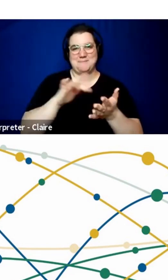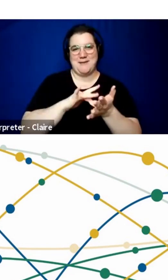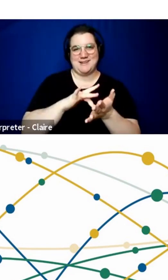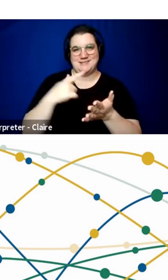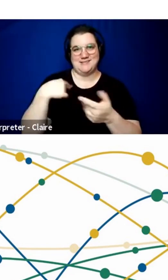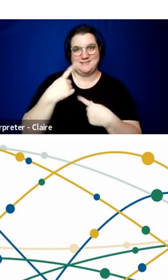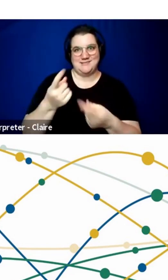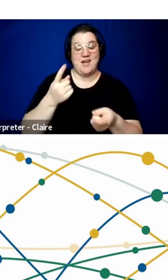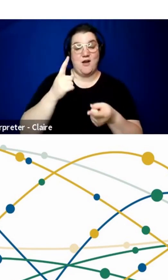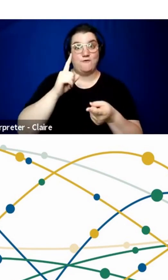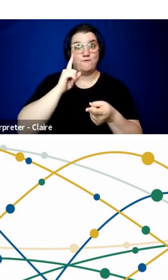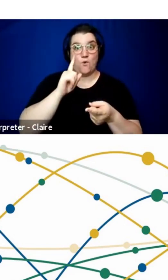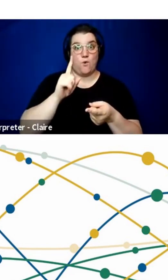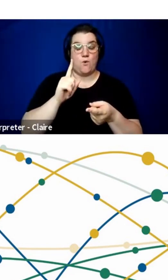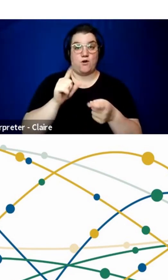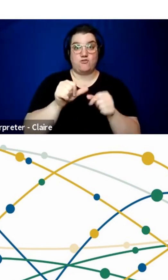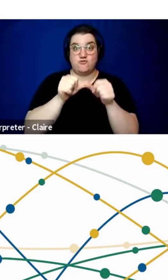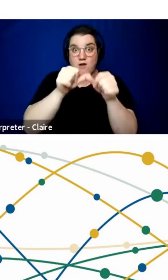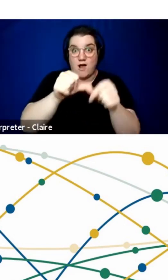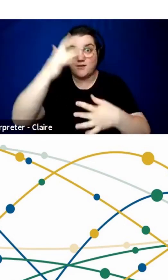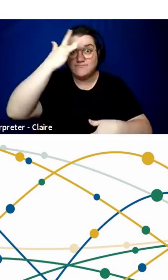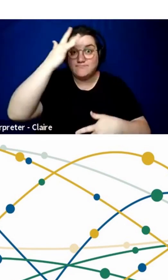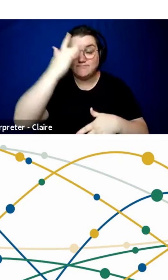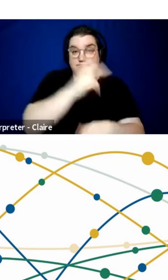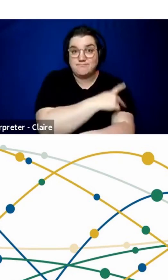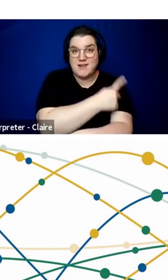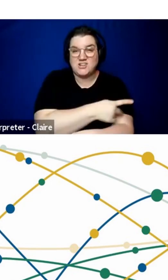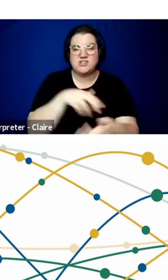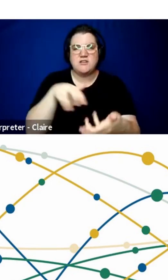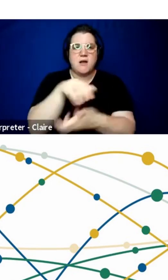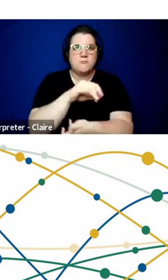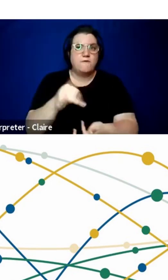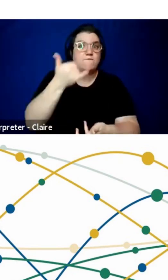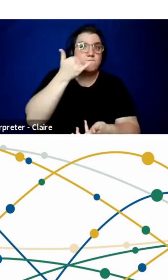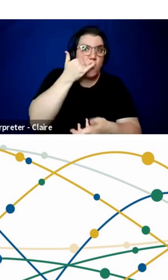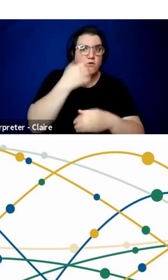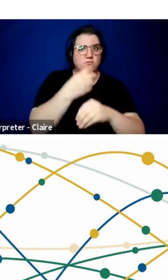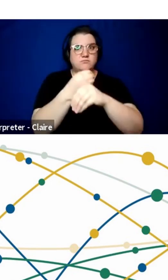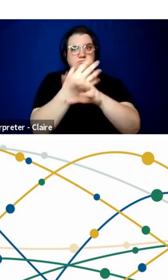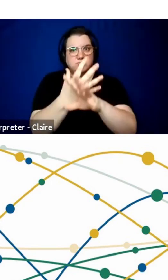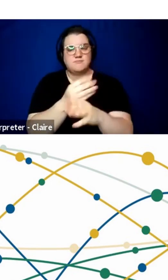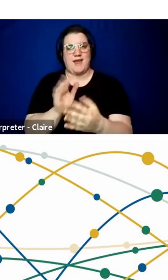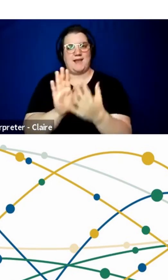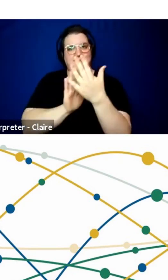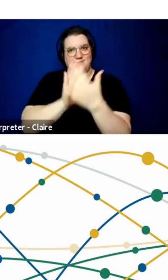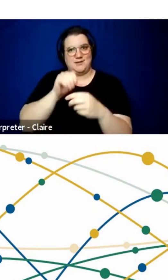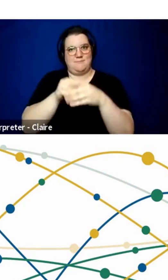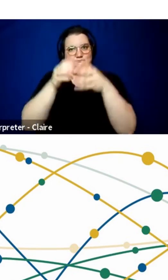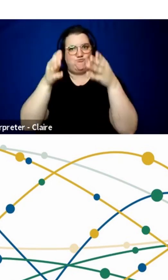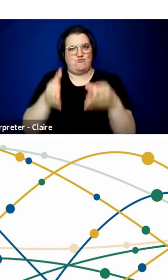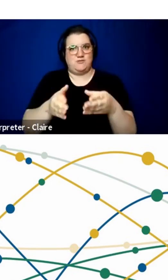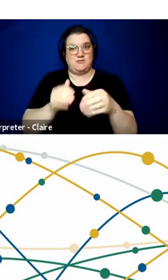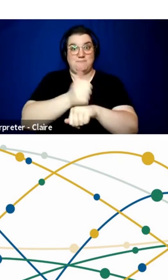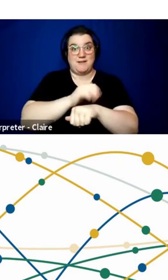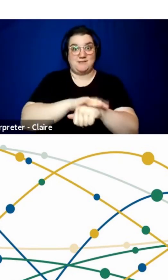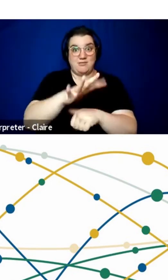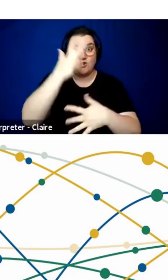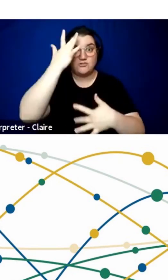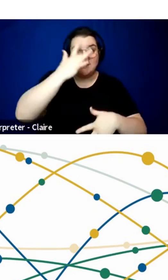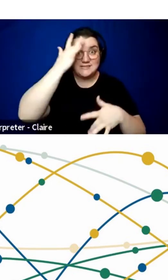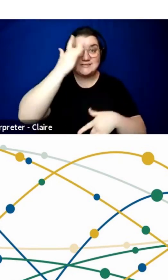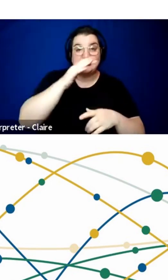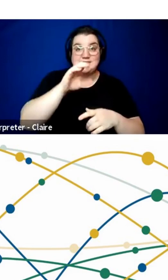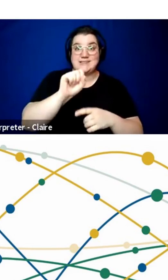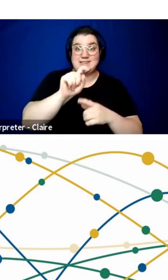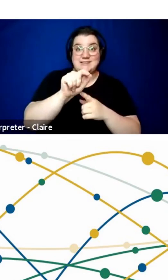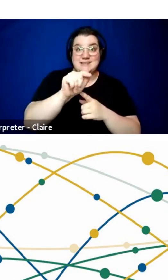the combination of video visits, telephone visits, and in-person visits, based on the disease state, based on the acuity,